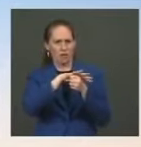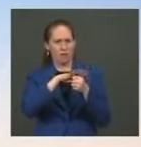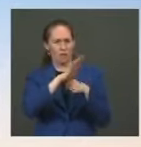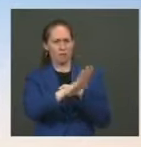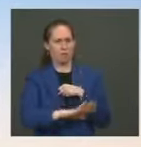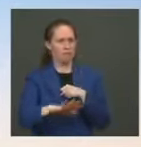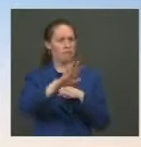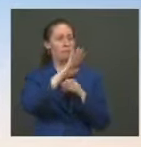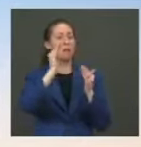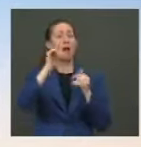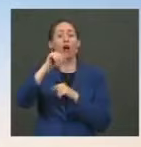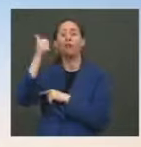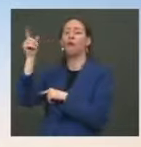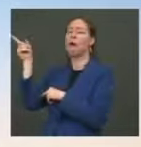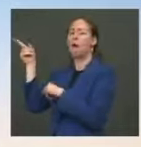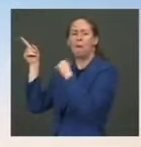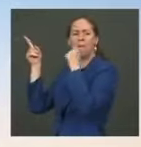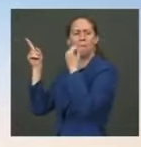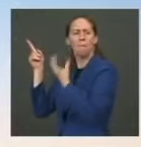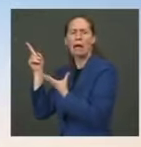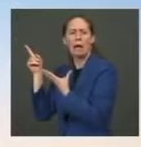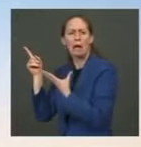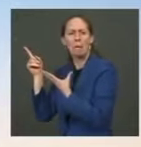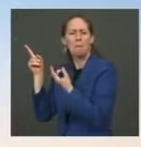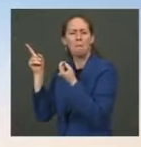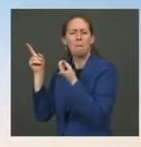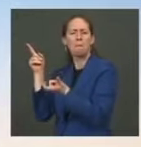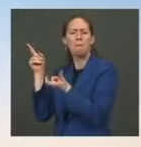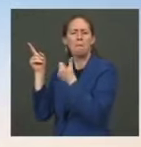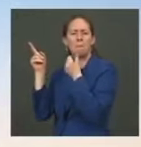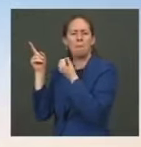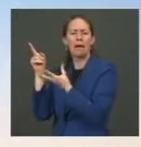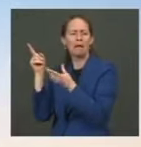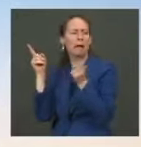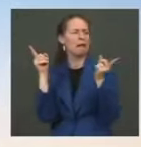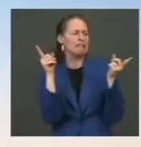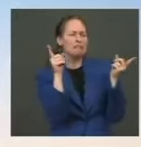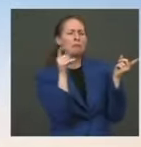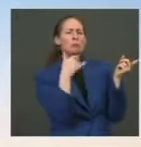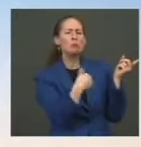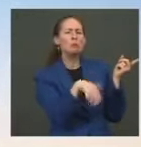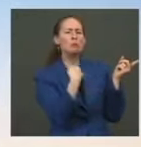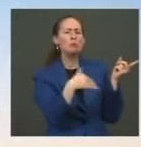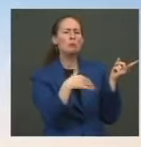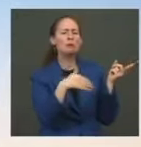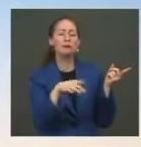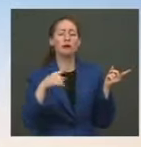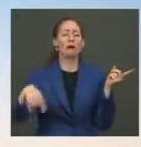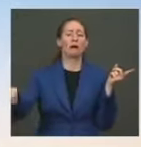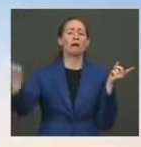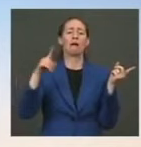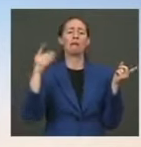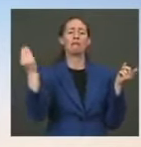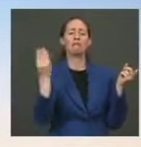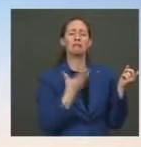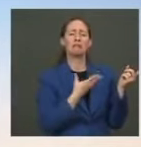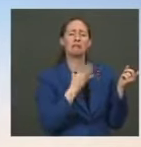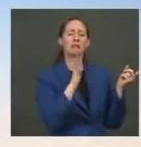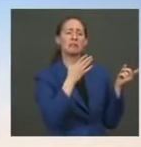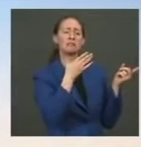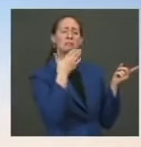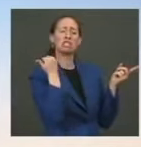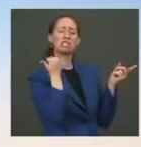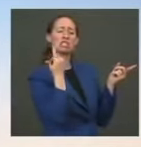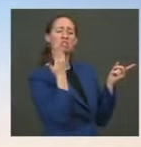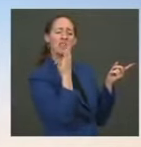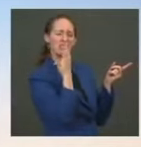you know, obviously the health and medical advisors assess that it would be helpful in protecting the American people to restrict travel from those countries